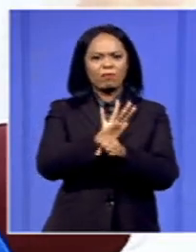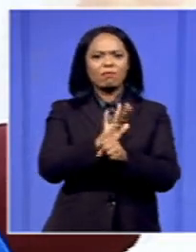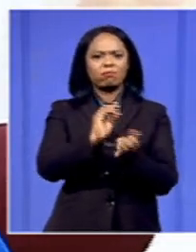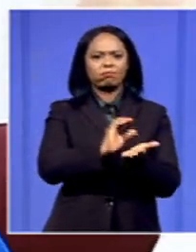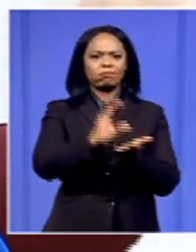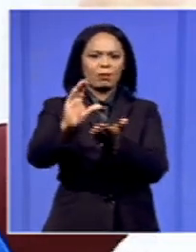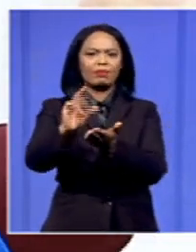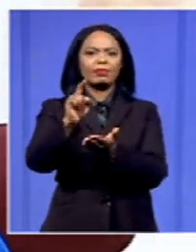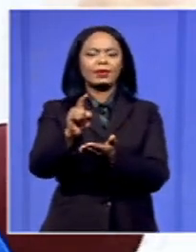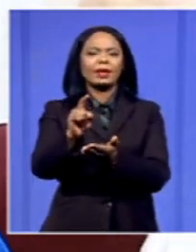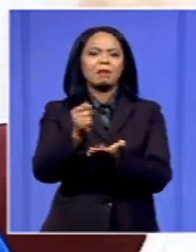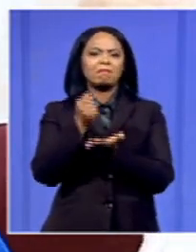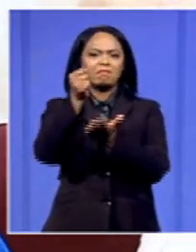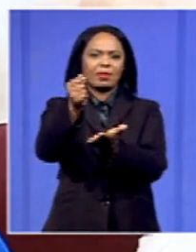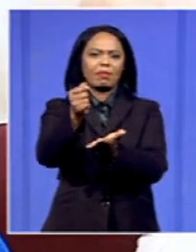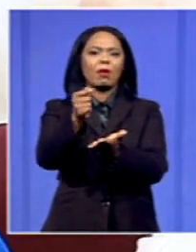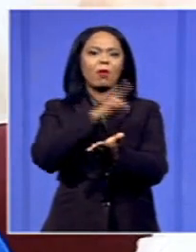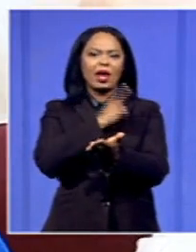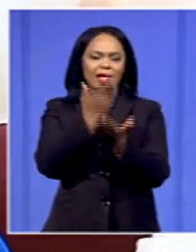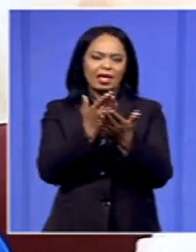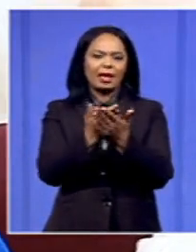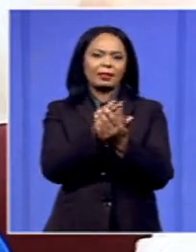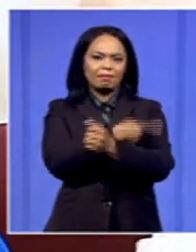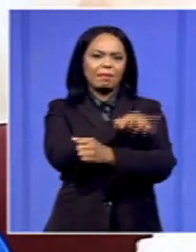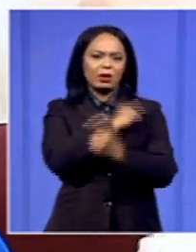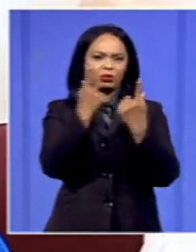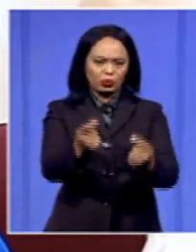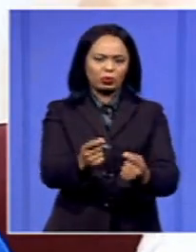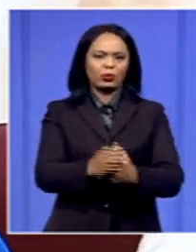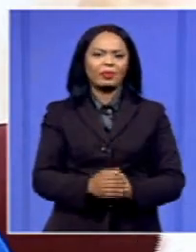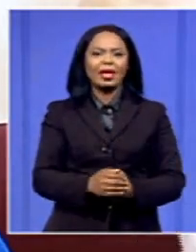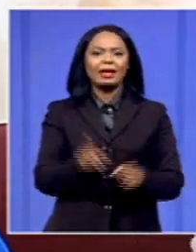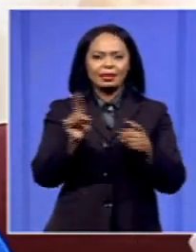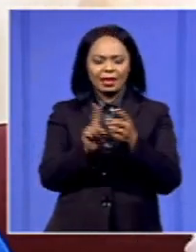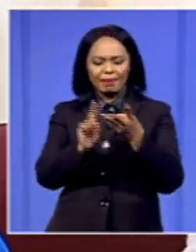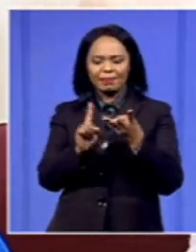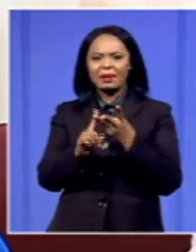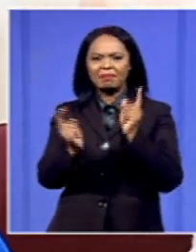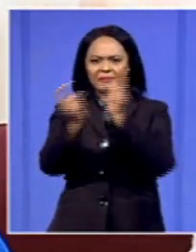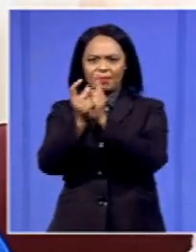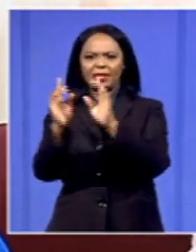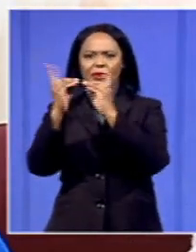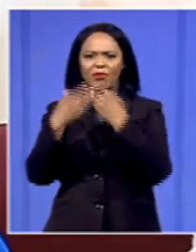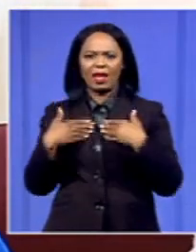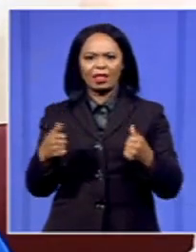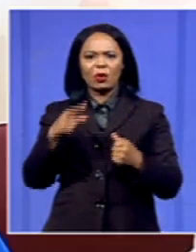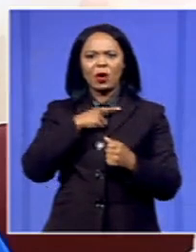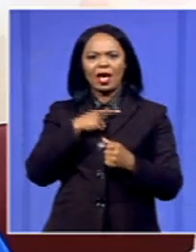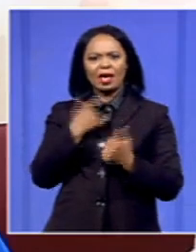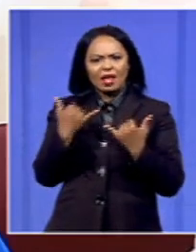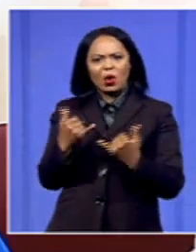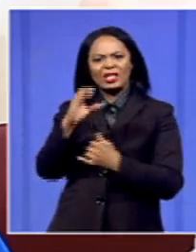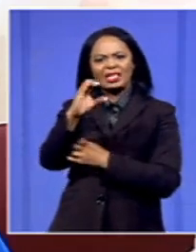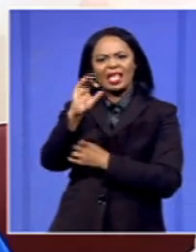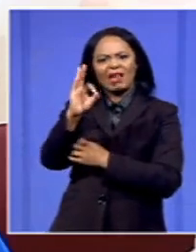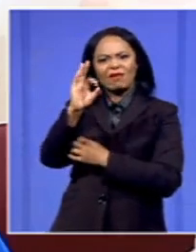its mandate. We will also be visiting the Department of Health demanding that the current CFO, Lerato Maggio, has got